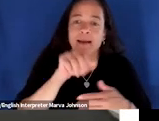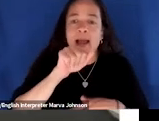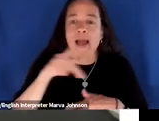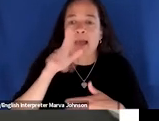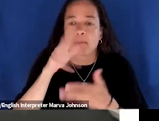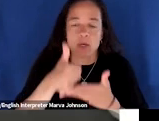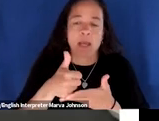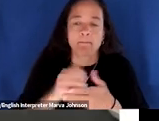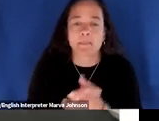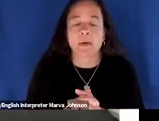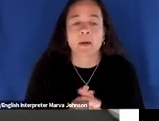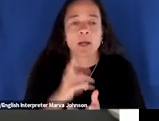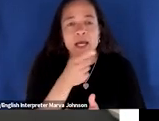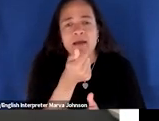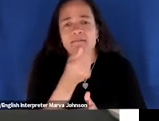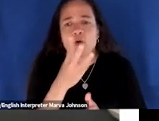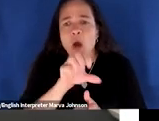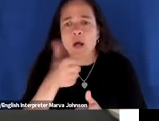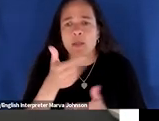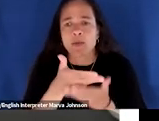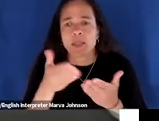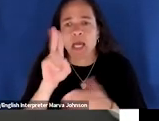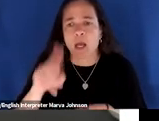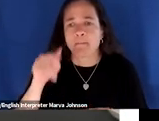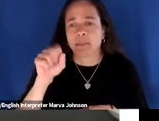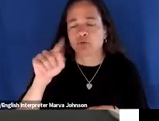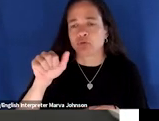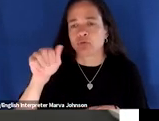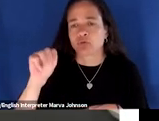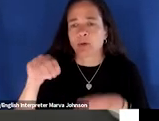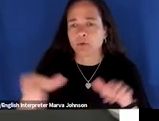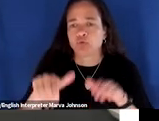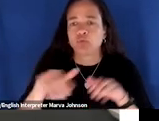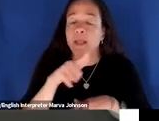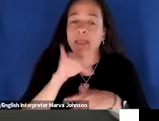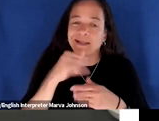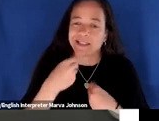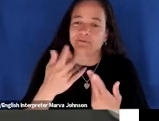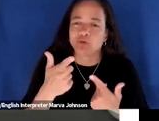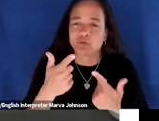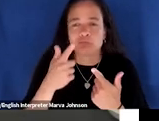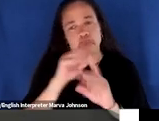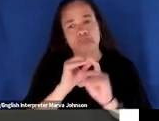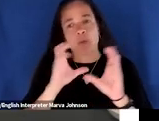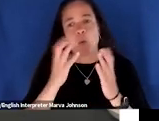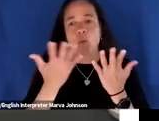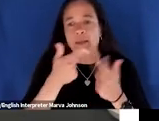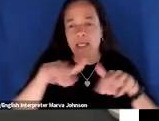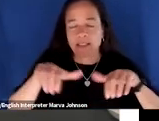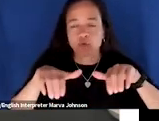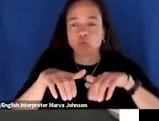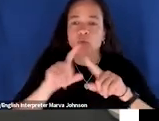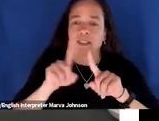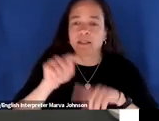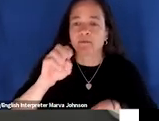that upstream conducts just to give you kind of a sense of the kinds of work they've done in different communities or the kinds of toolkits that they've provided